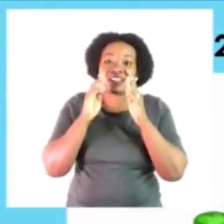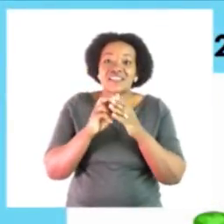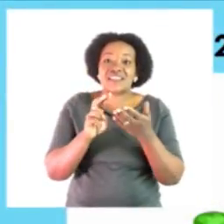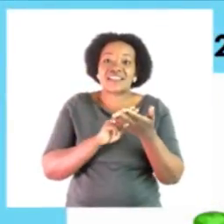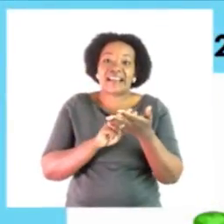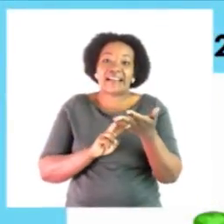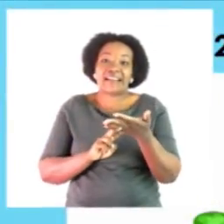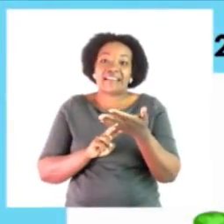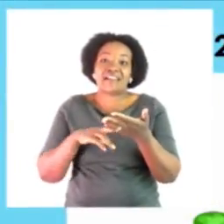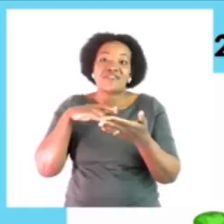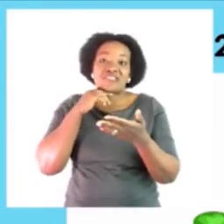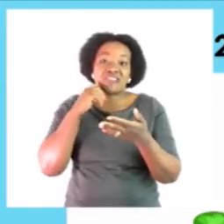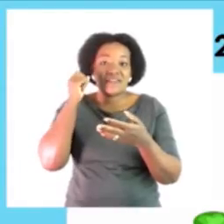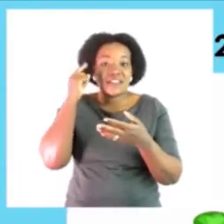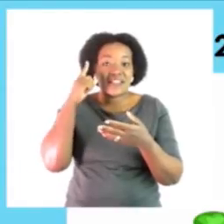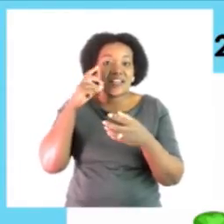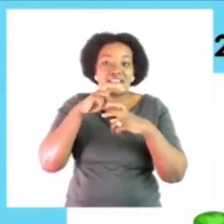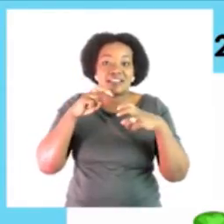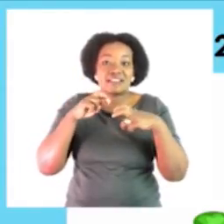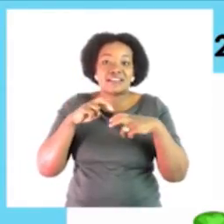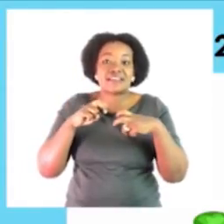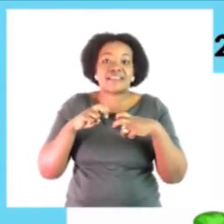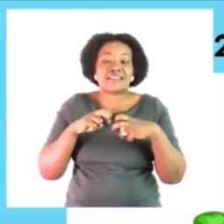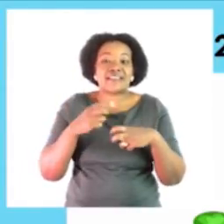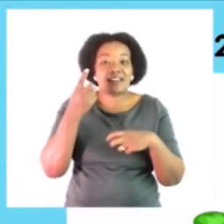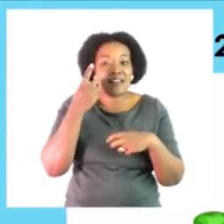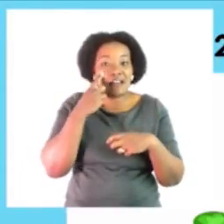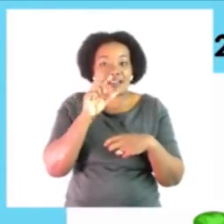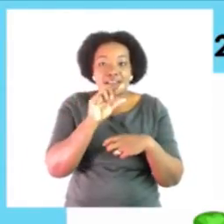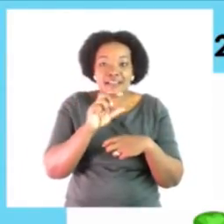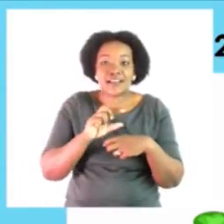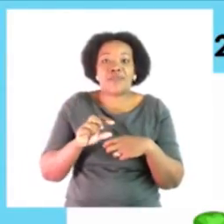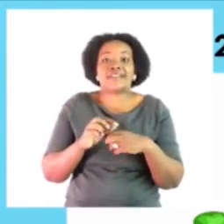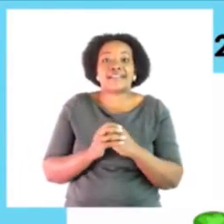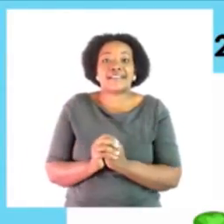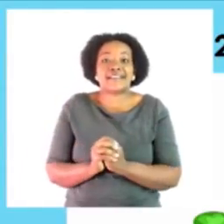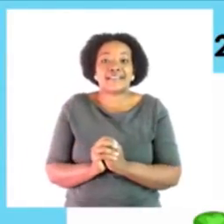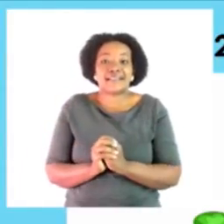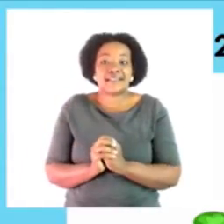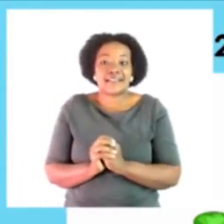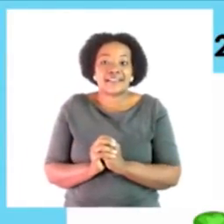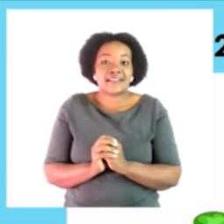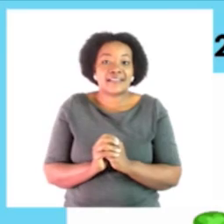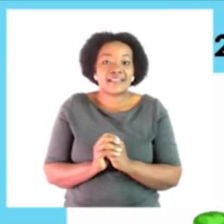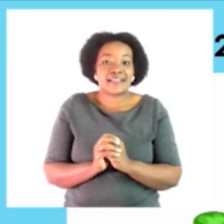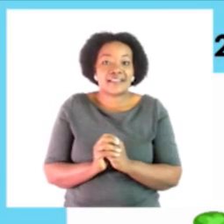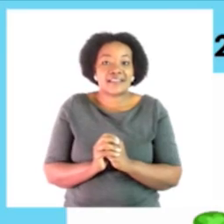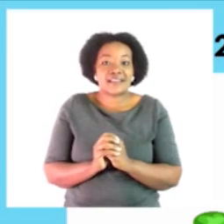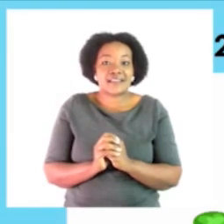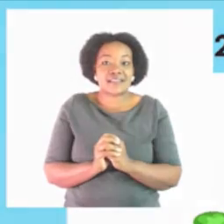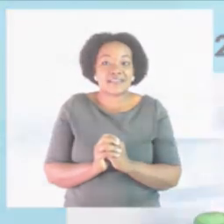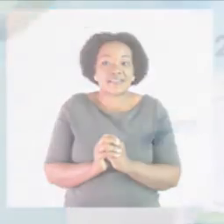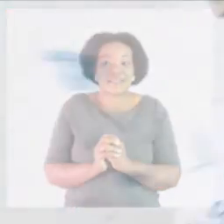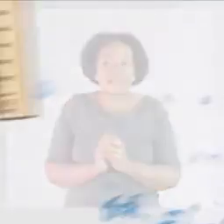during this lesson we will do digraphs reading comprehension crossword parcel as well as the side